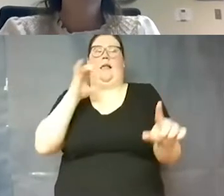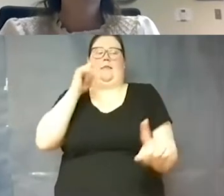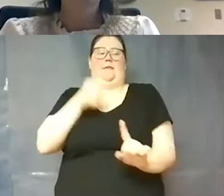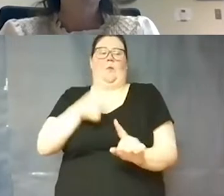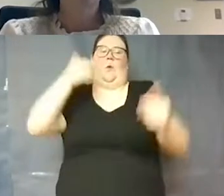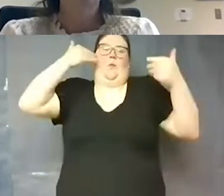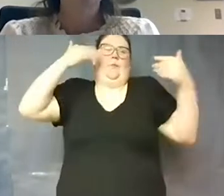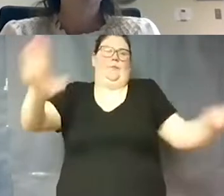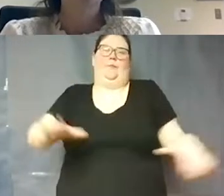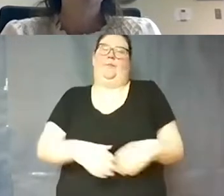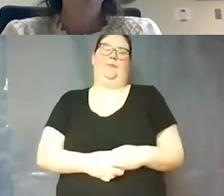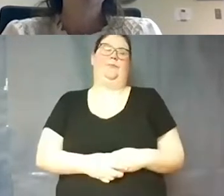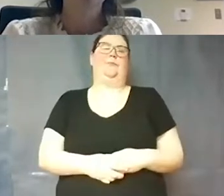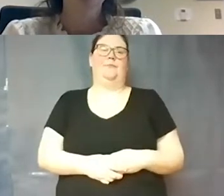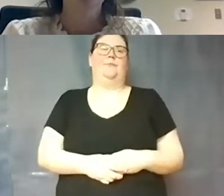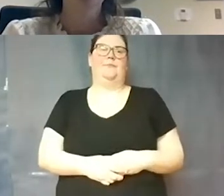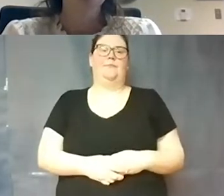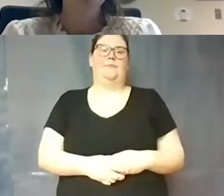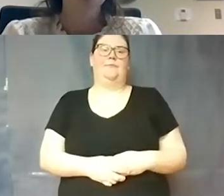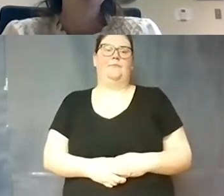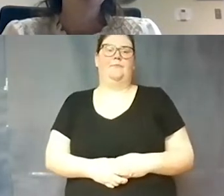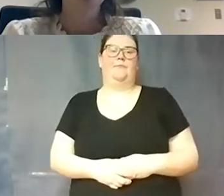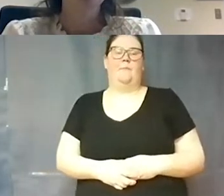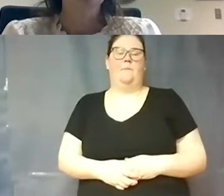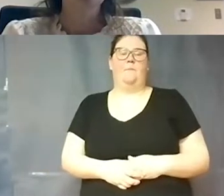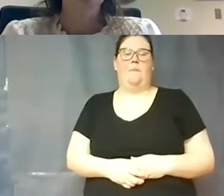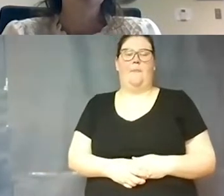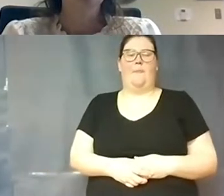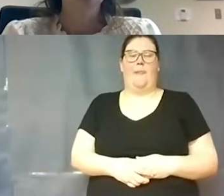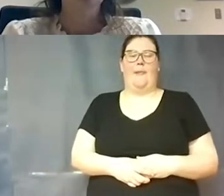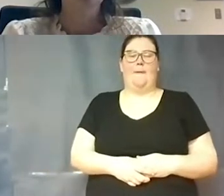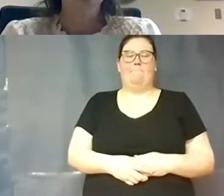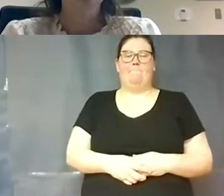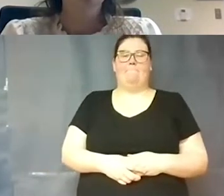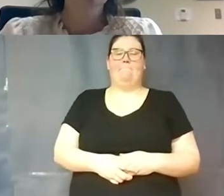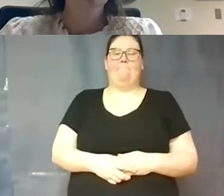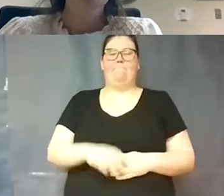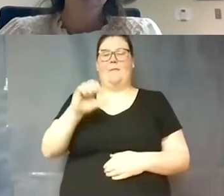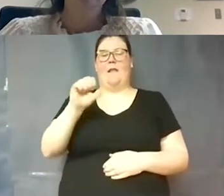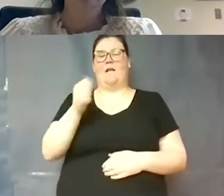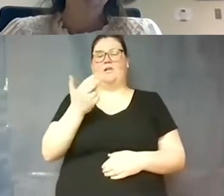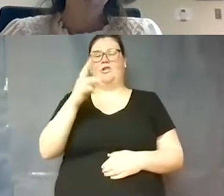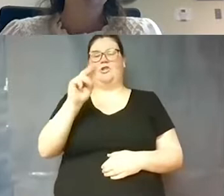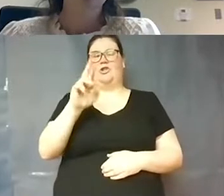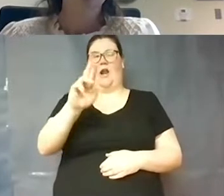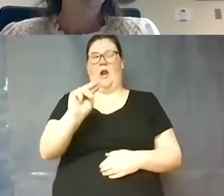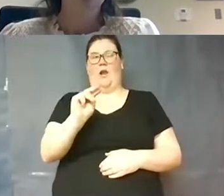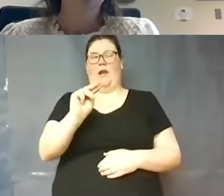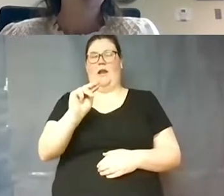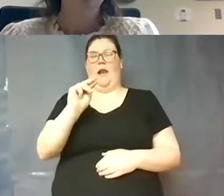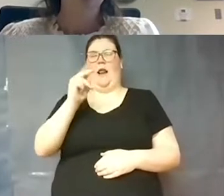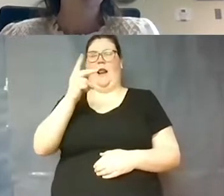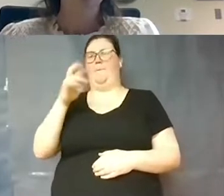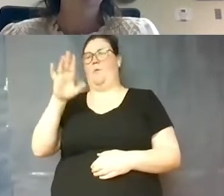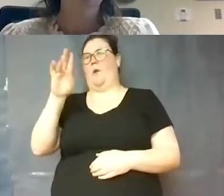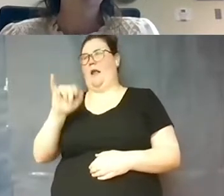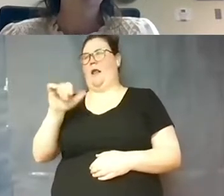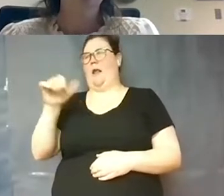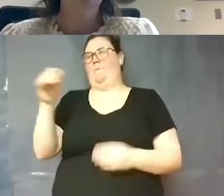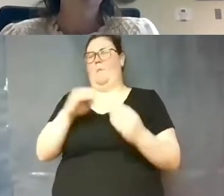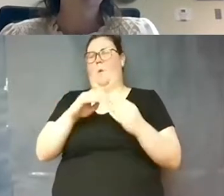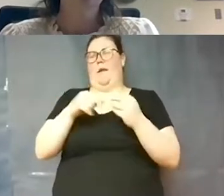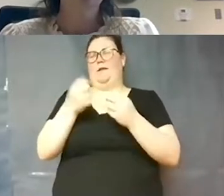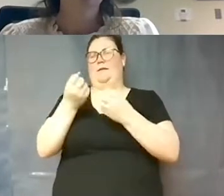right um sharon and brandy another one back to kind of safety protocols in december the